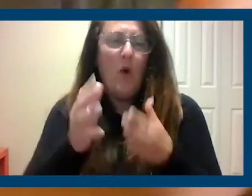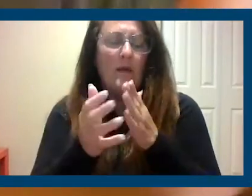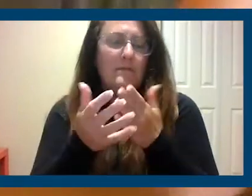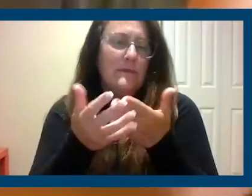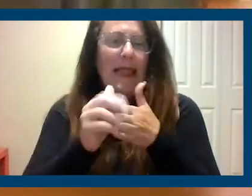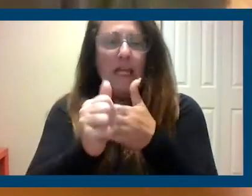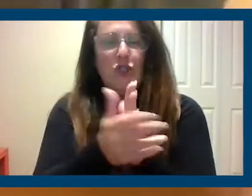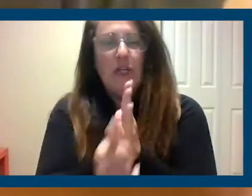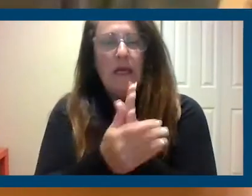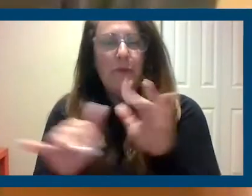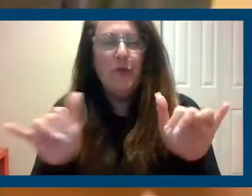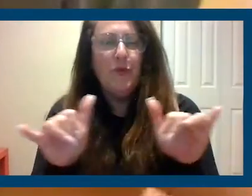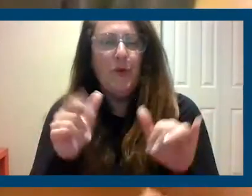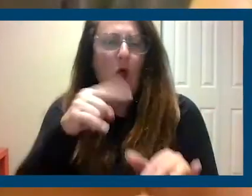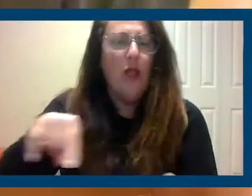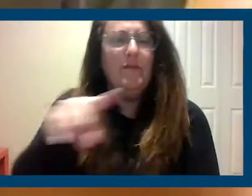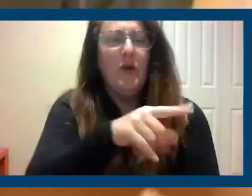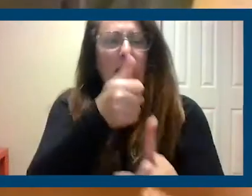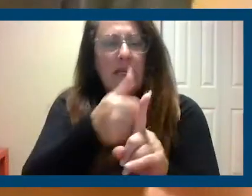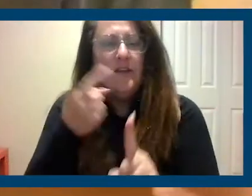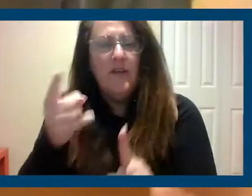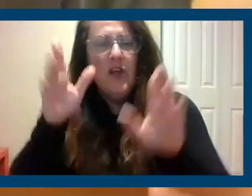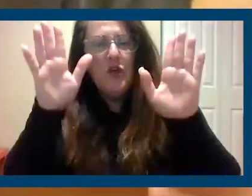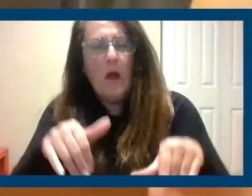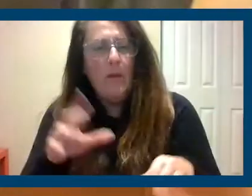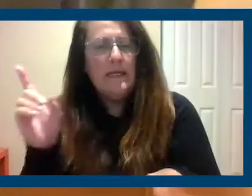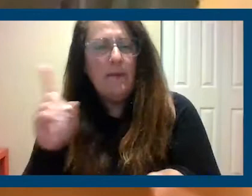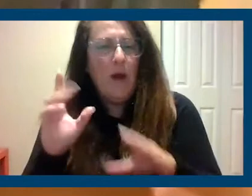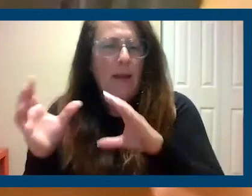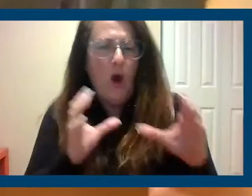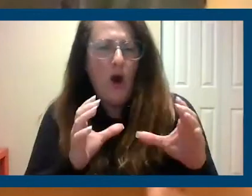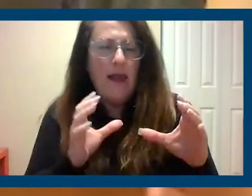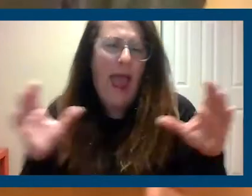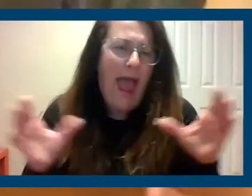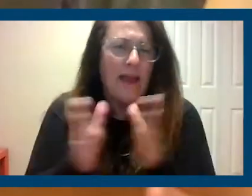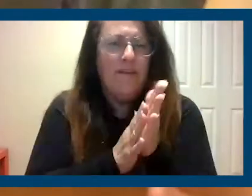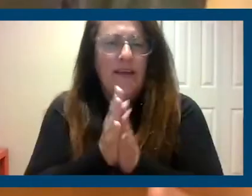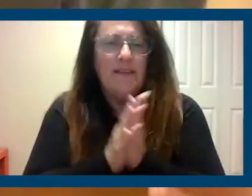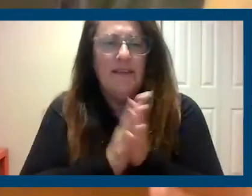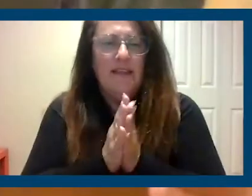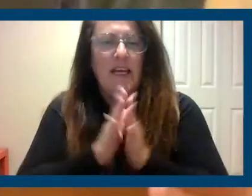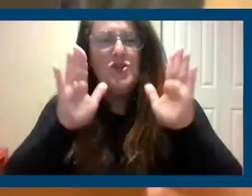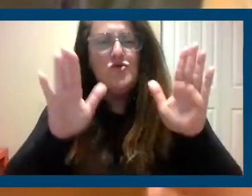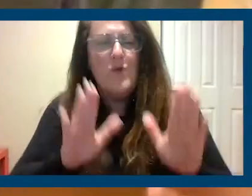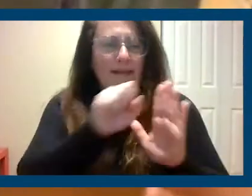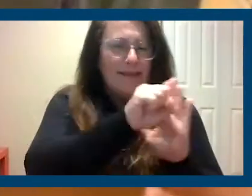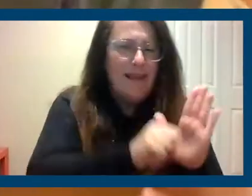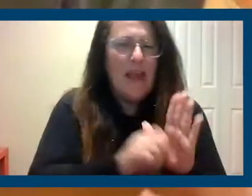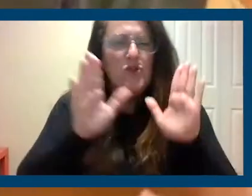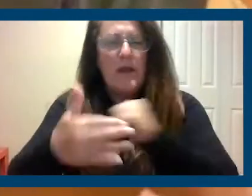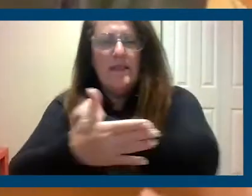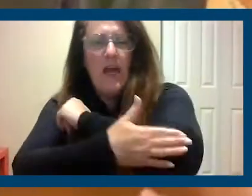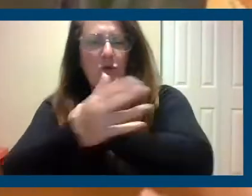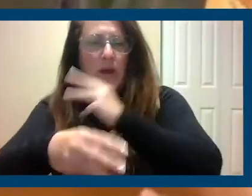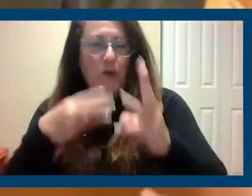great panelists, but to each and every one of you, to the incredible Democratic Party activists of the greatest state, the greatest country in the world. I want to thank you very